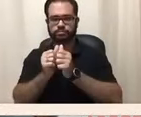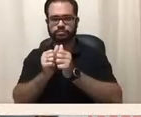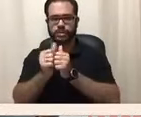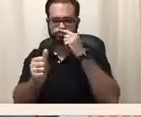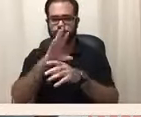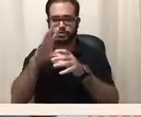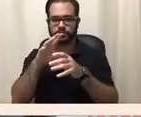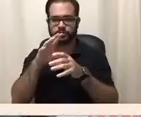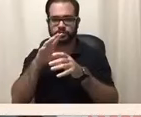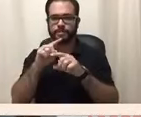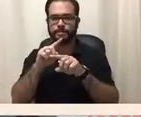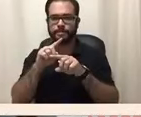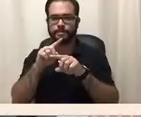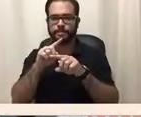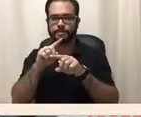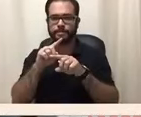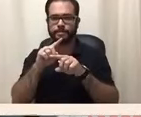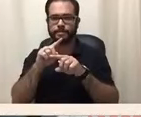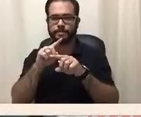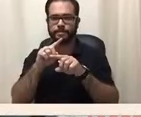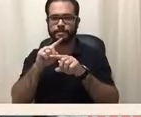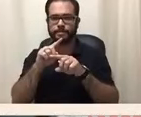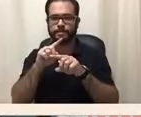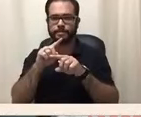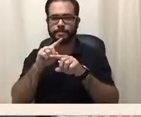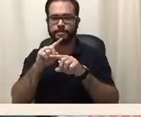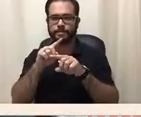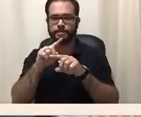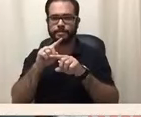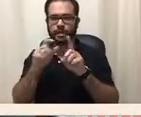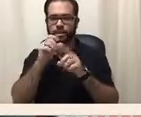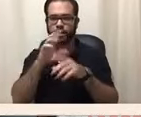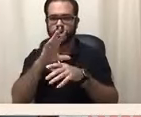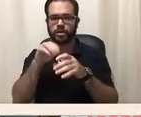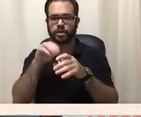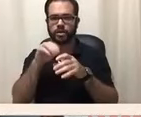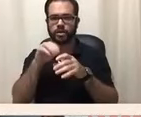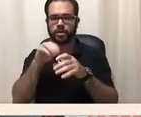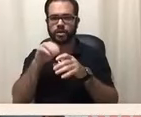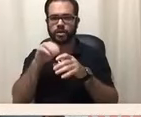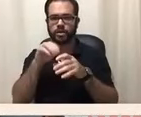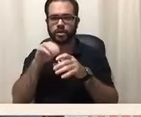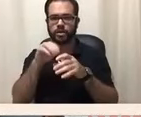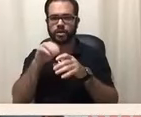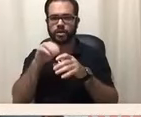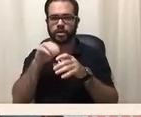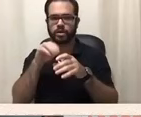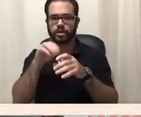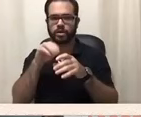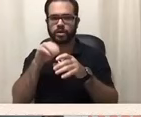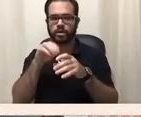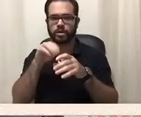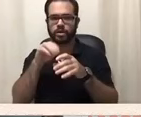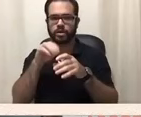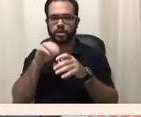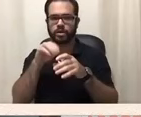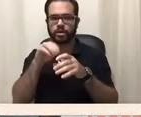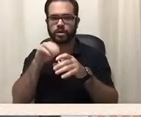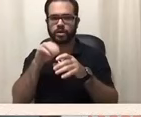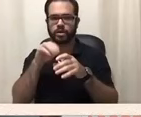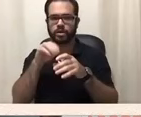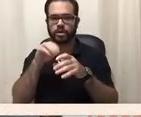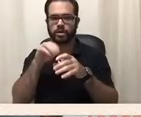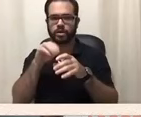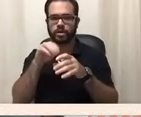1965 title 19 of the social